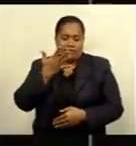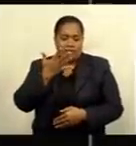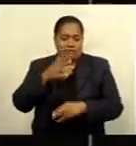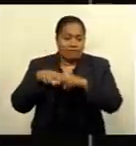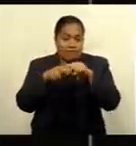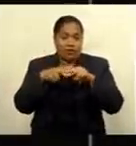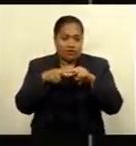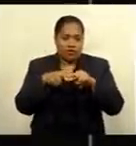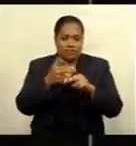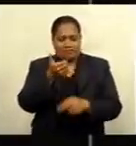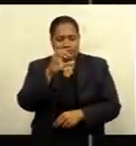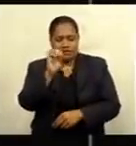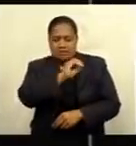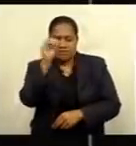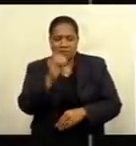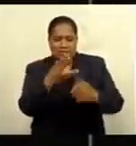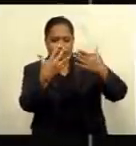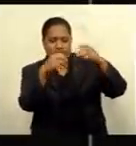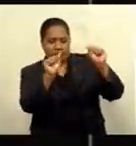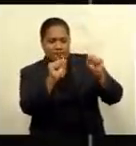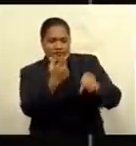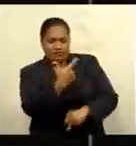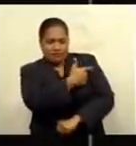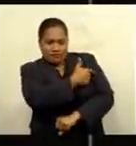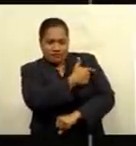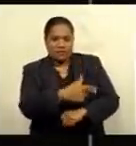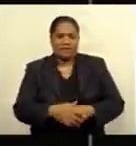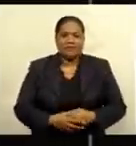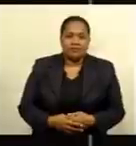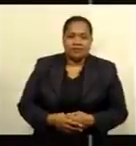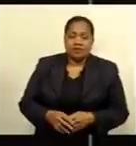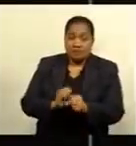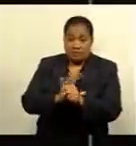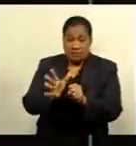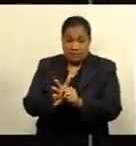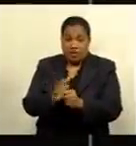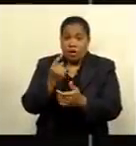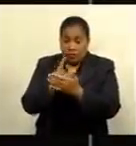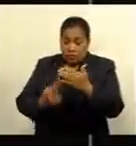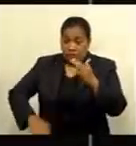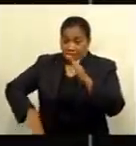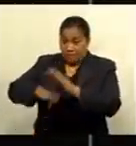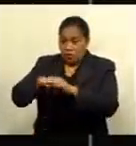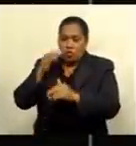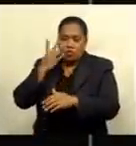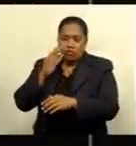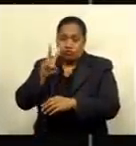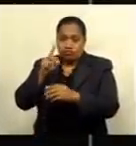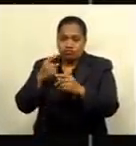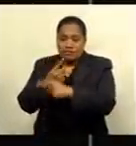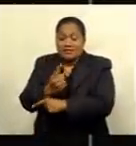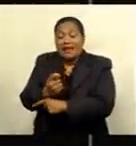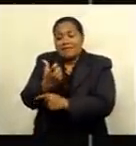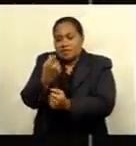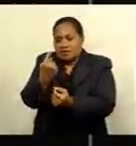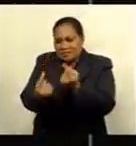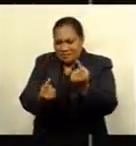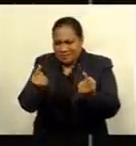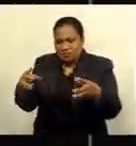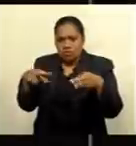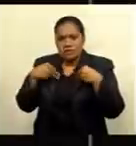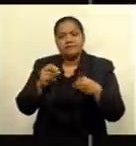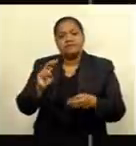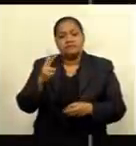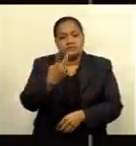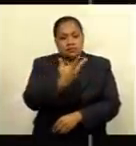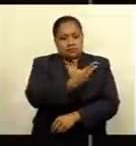of the eligible population. The COVID-19 vaccine only takes full effect a fortnight after an individual receives the second